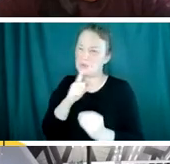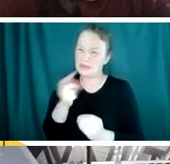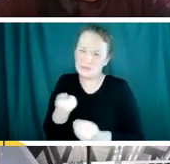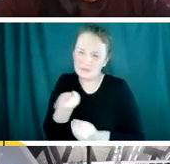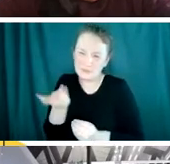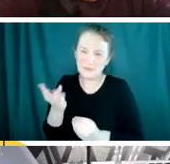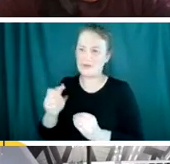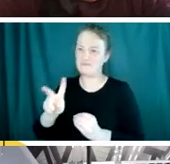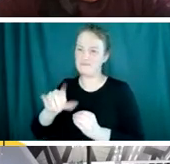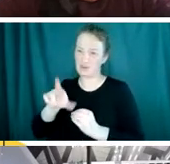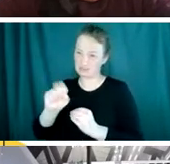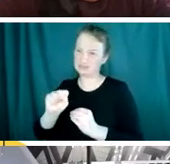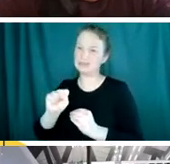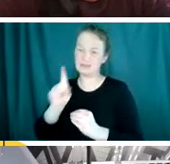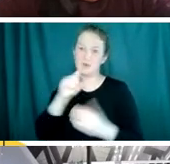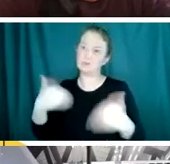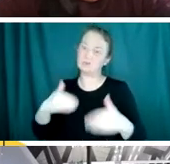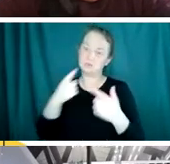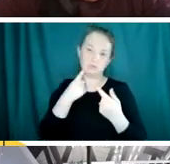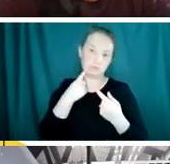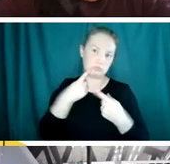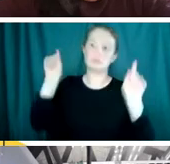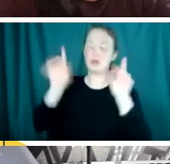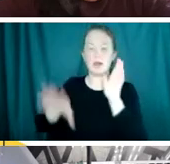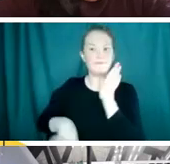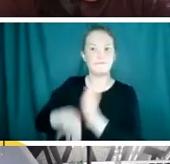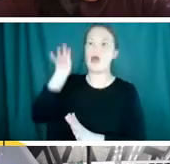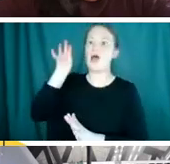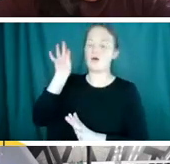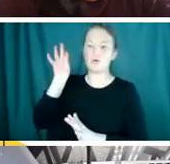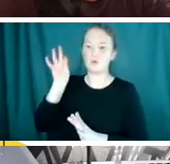a major discovery in the 80s. We didn't think it was possible before yet.